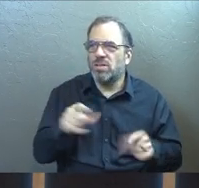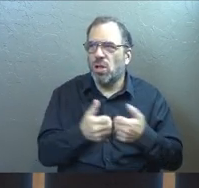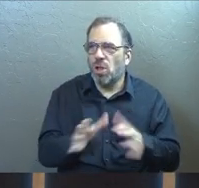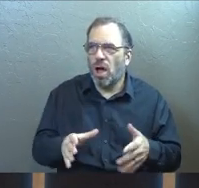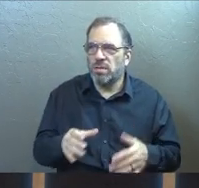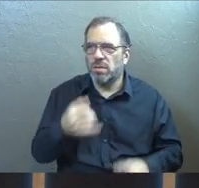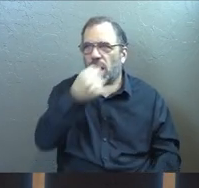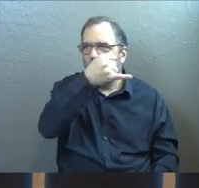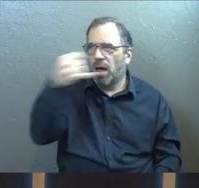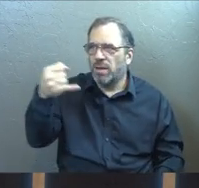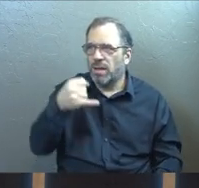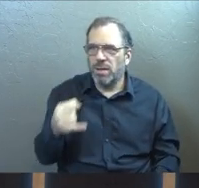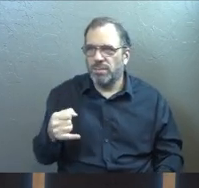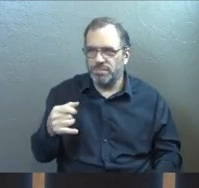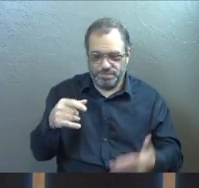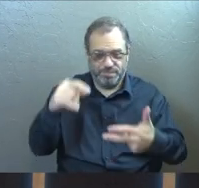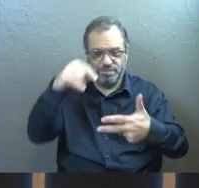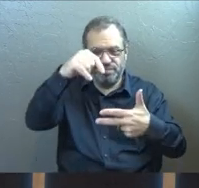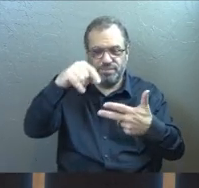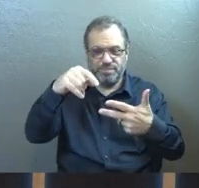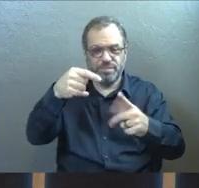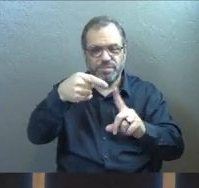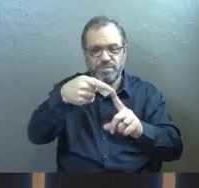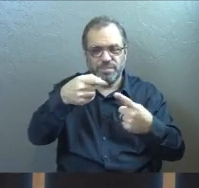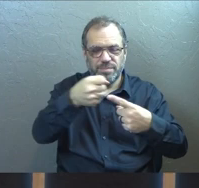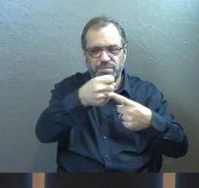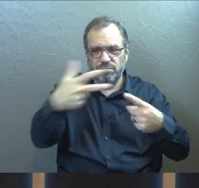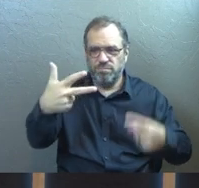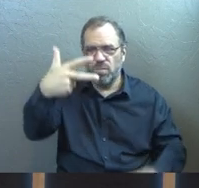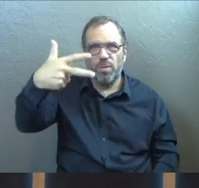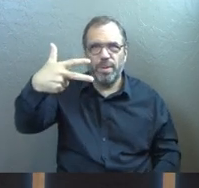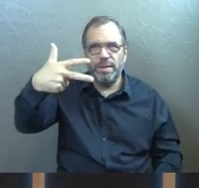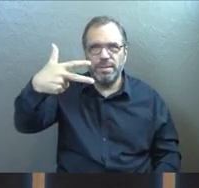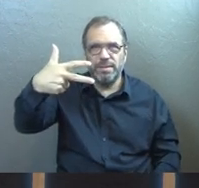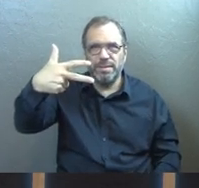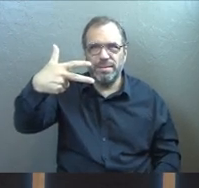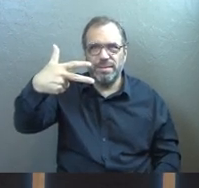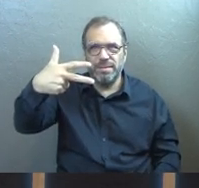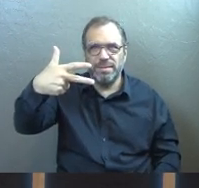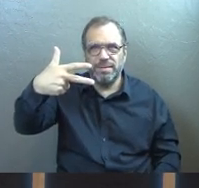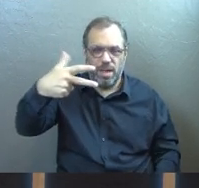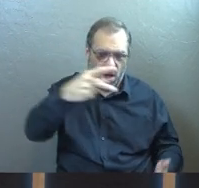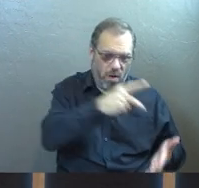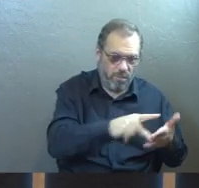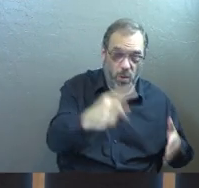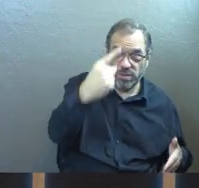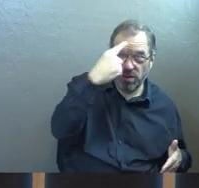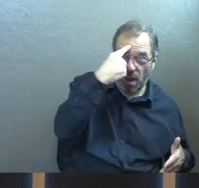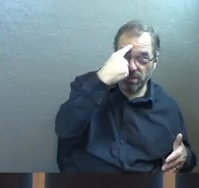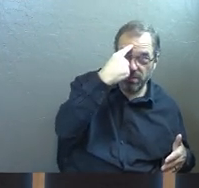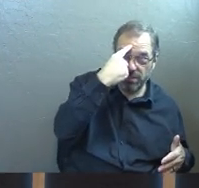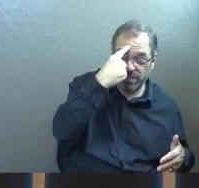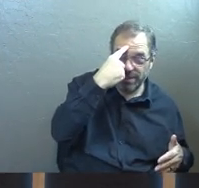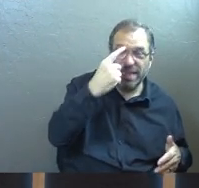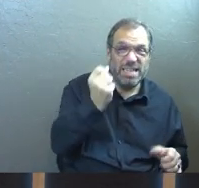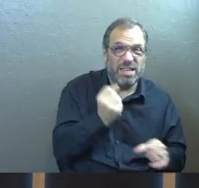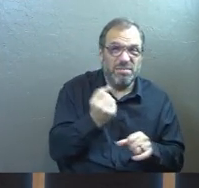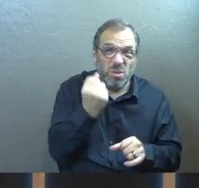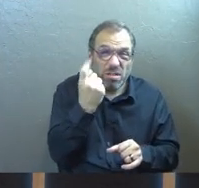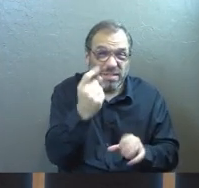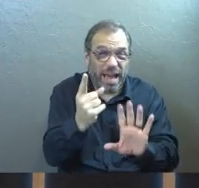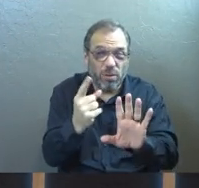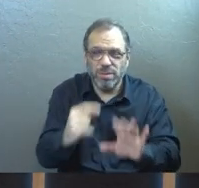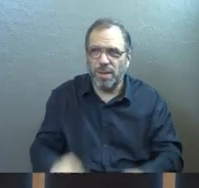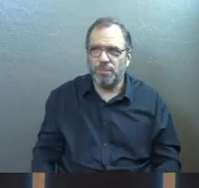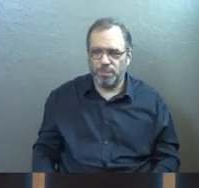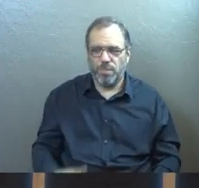Because those three, these three statements break down his thought process. It's going to make sense to you.